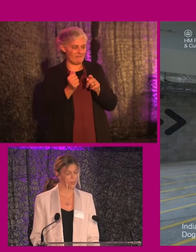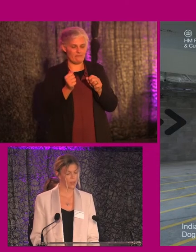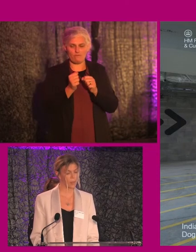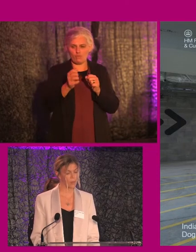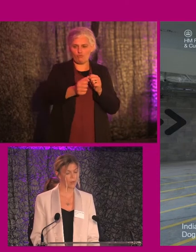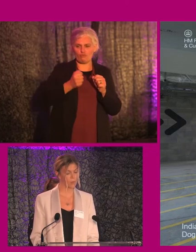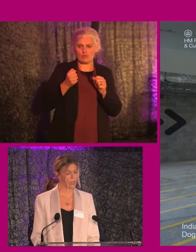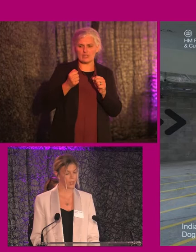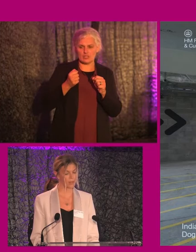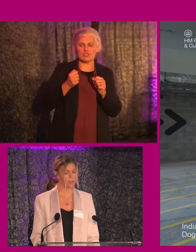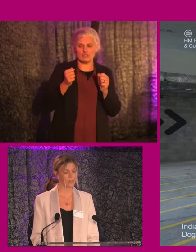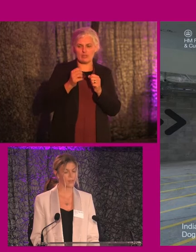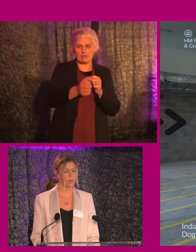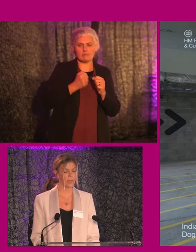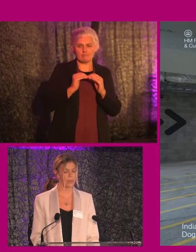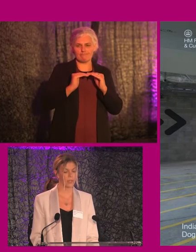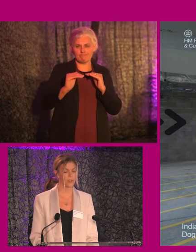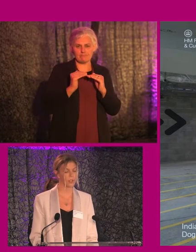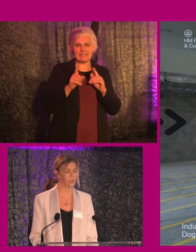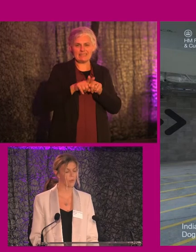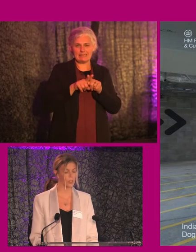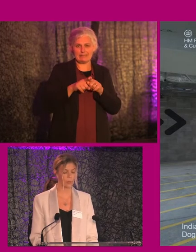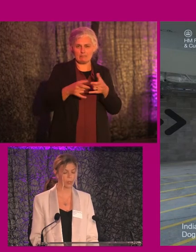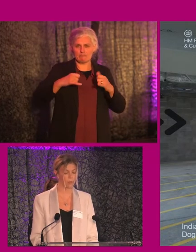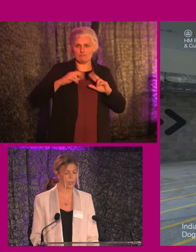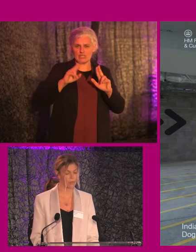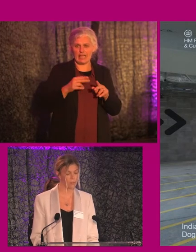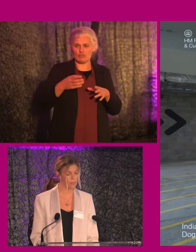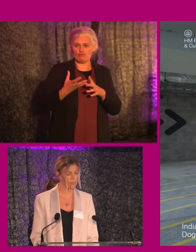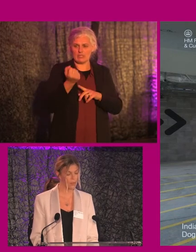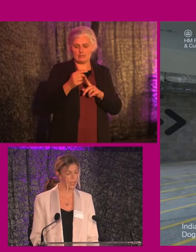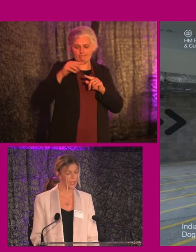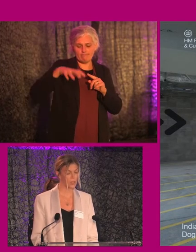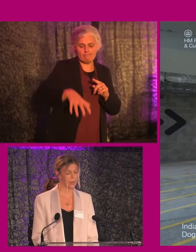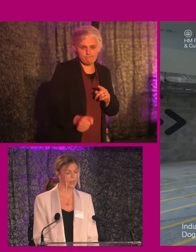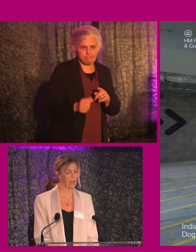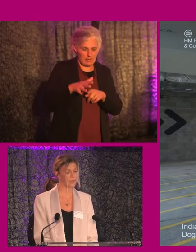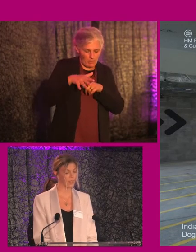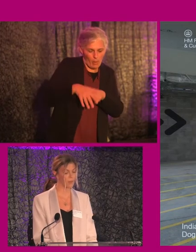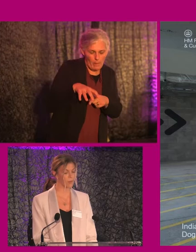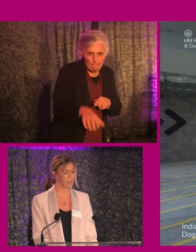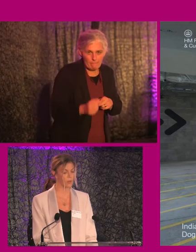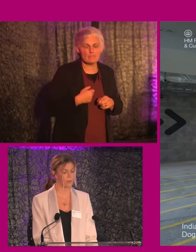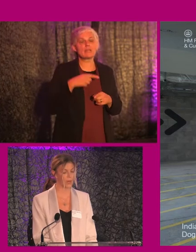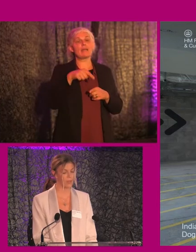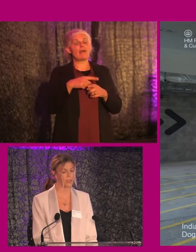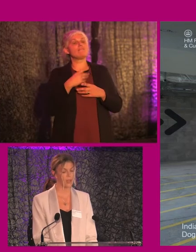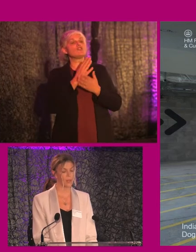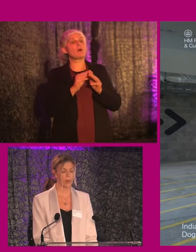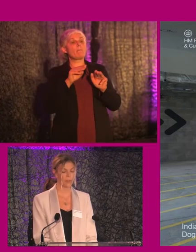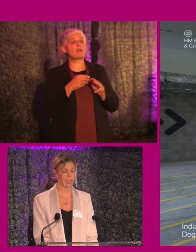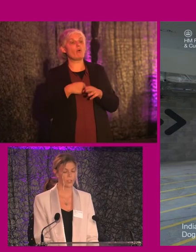plinths so that people in wheelchairs have the same ability as others to reach the bottom shelves. HMRC have staff with visual impaired